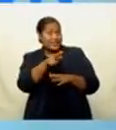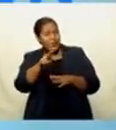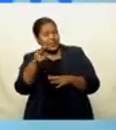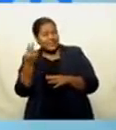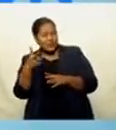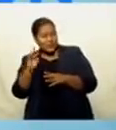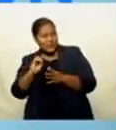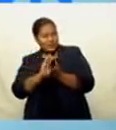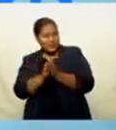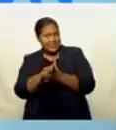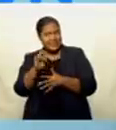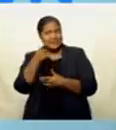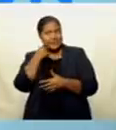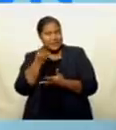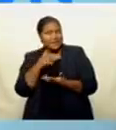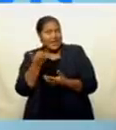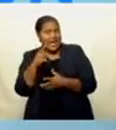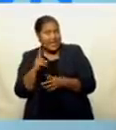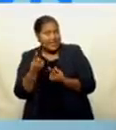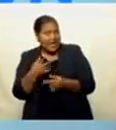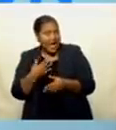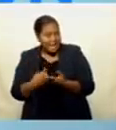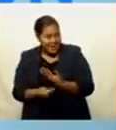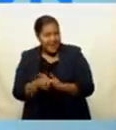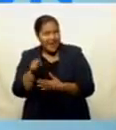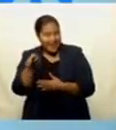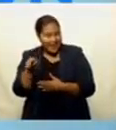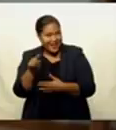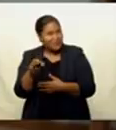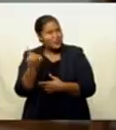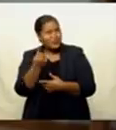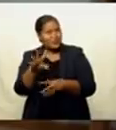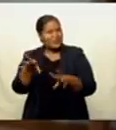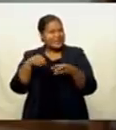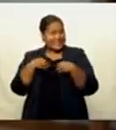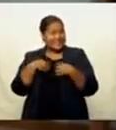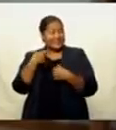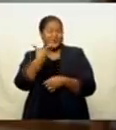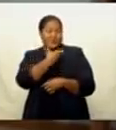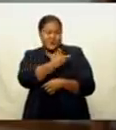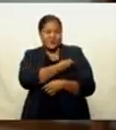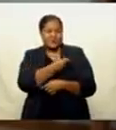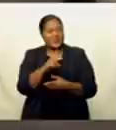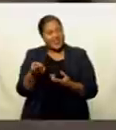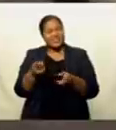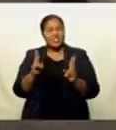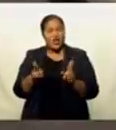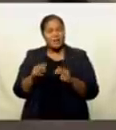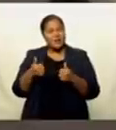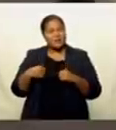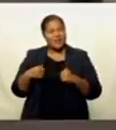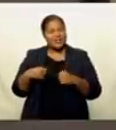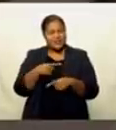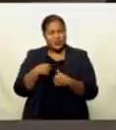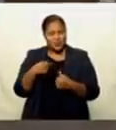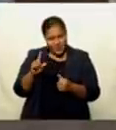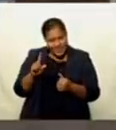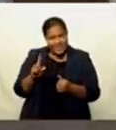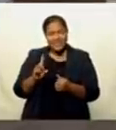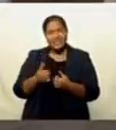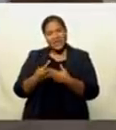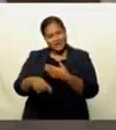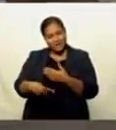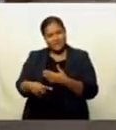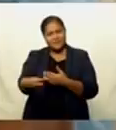in case if they have any reaction to it. And that's just normal practice that we do. It's just a good